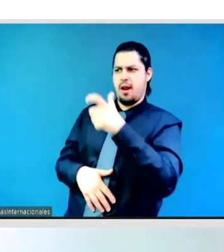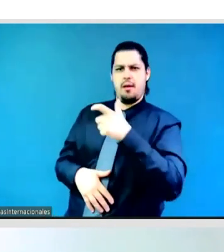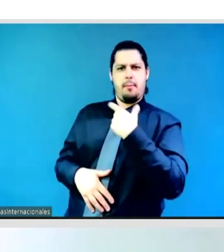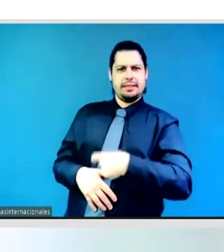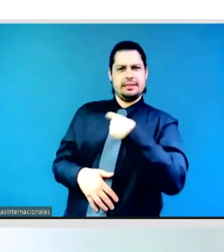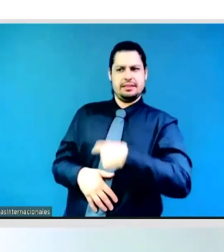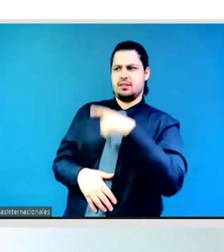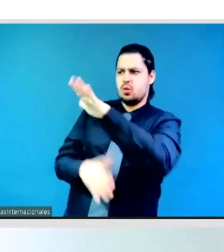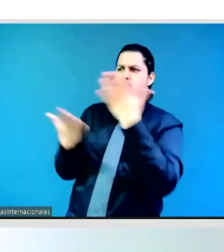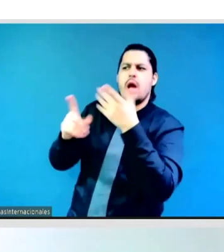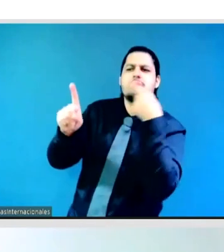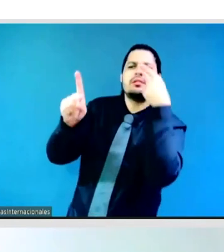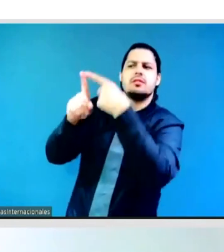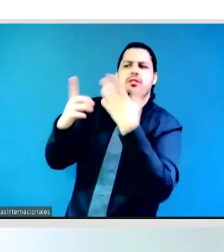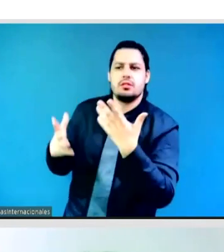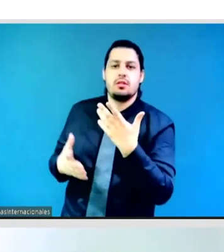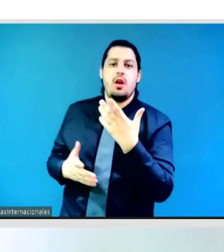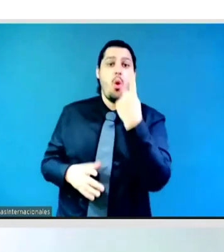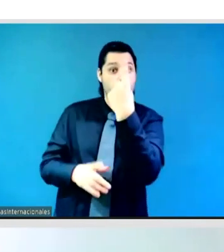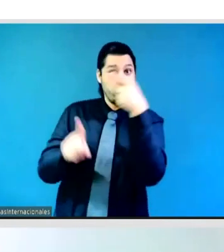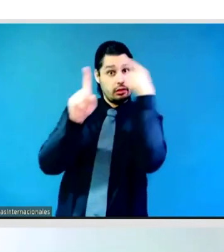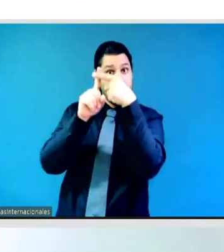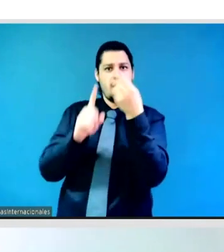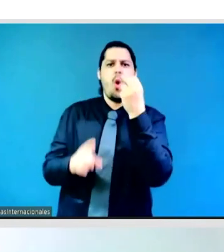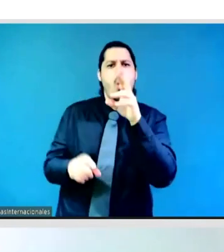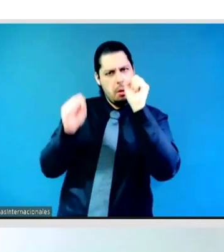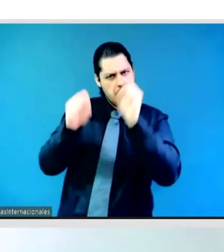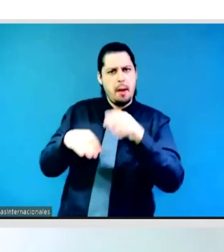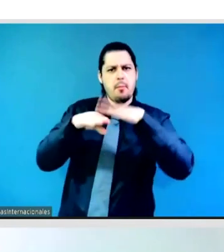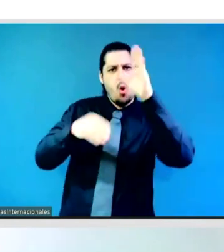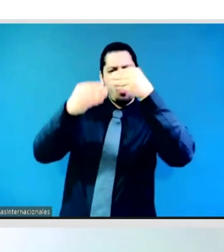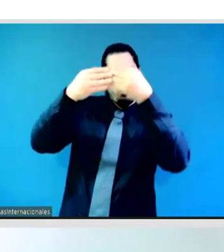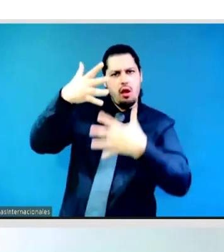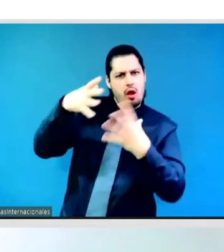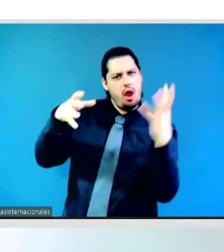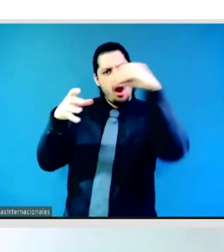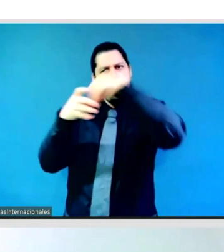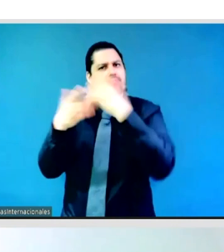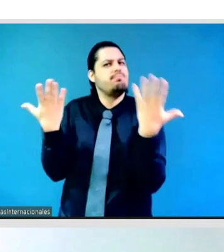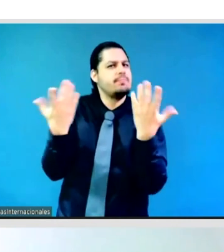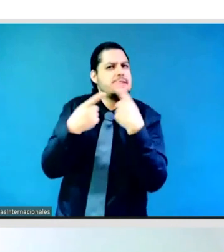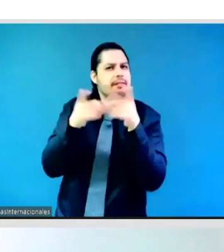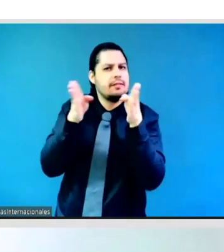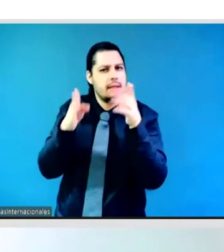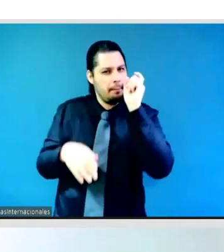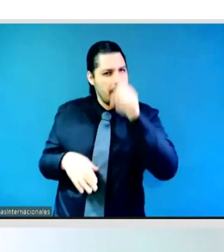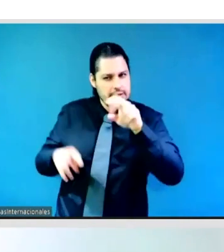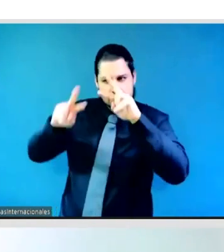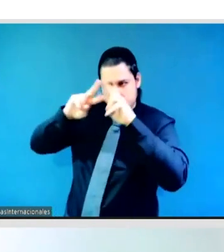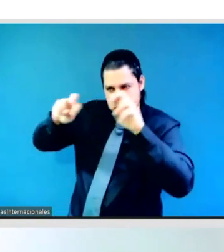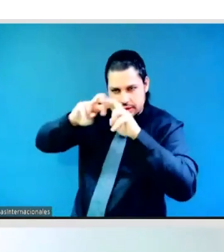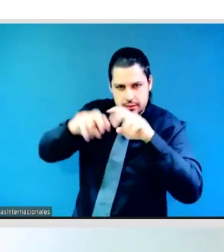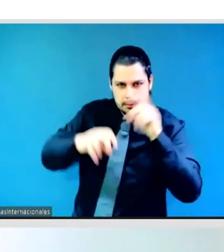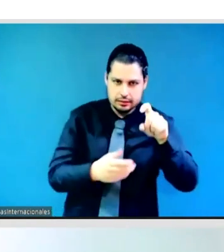transformation, so we, so in terms of aligning with AC six and what we're trying to do in action three, we really speaking to access